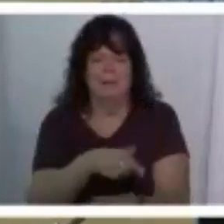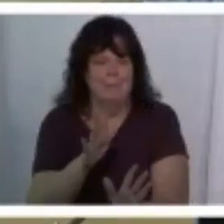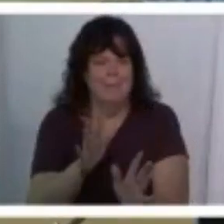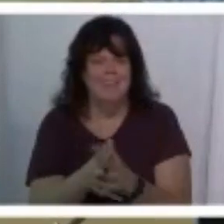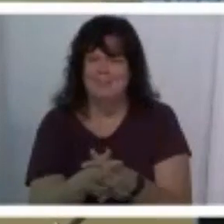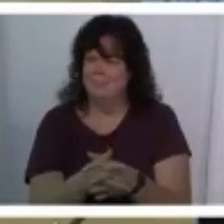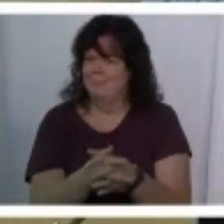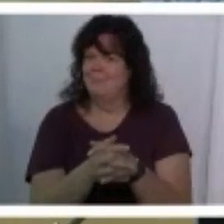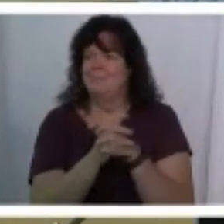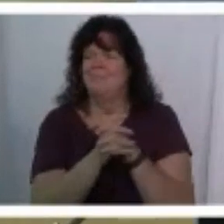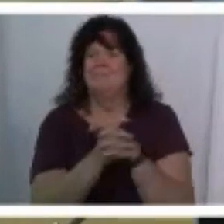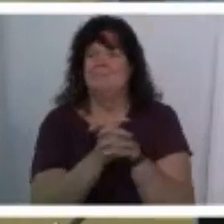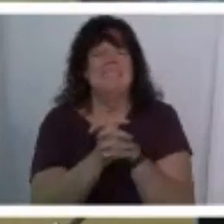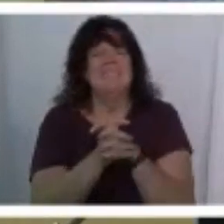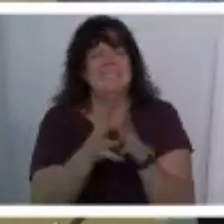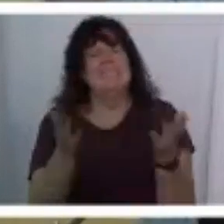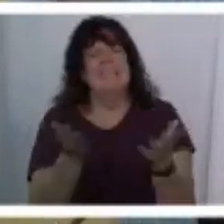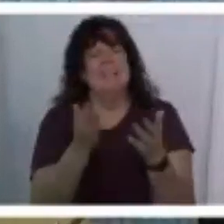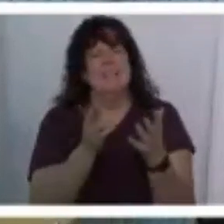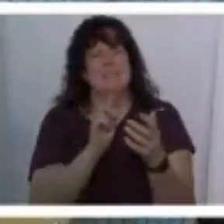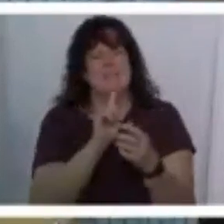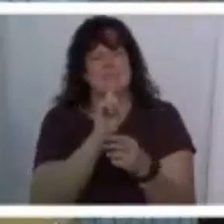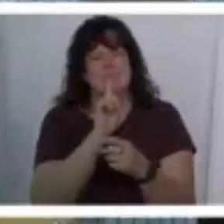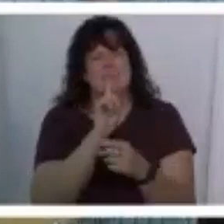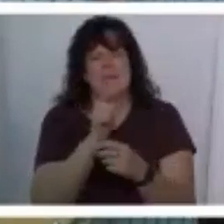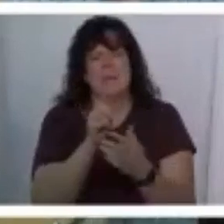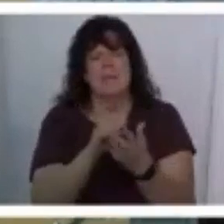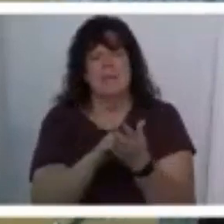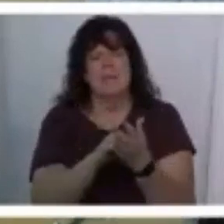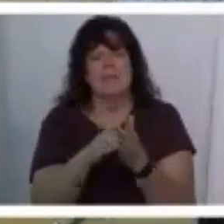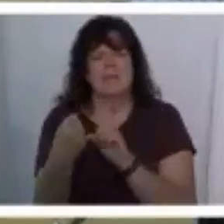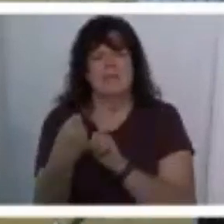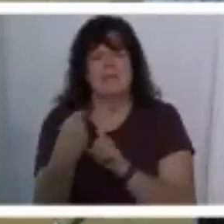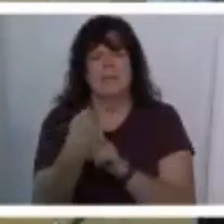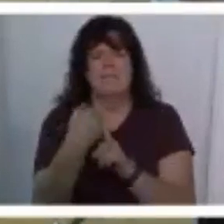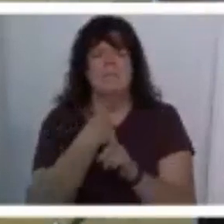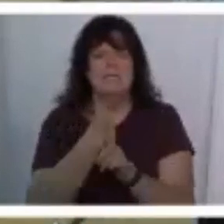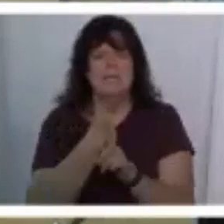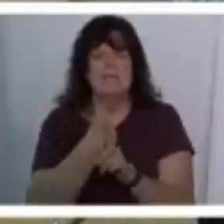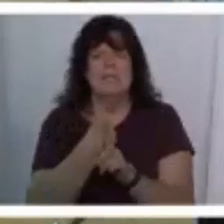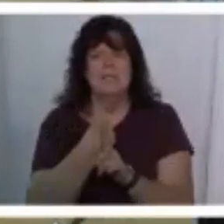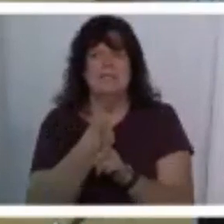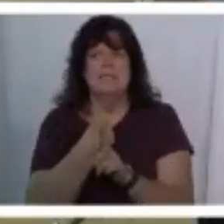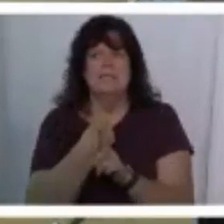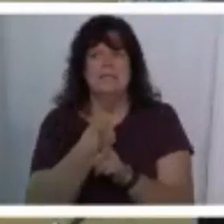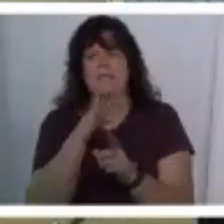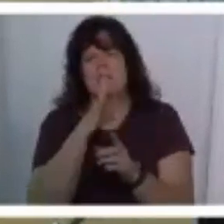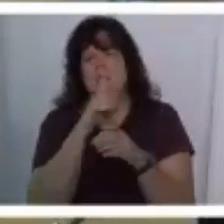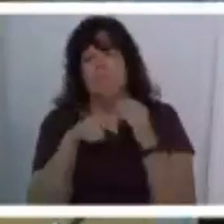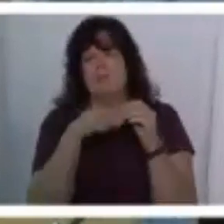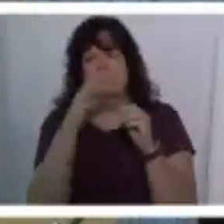here is a reality that has come to me as i've thought about this from the position of somebody